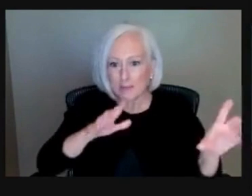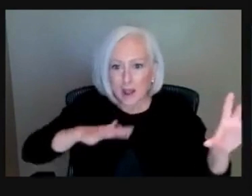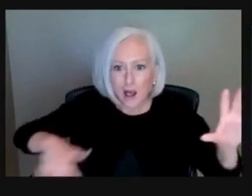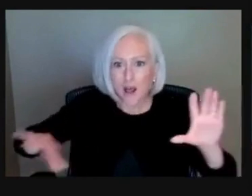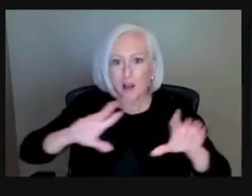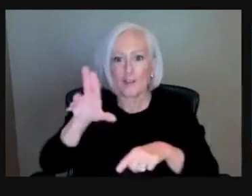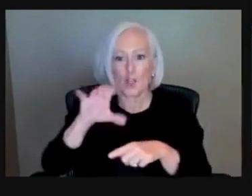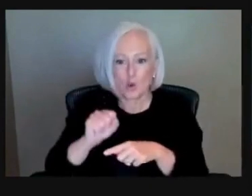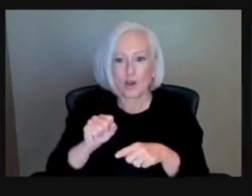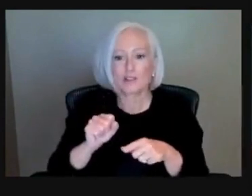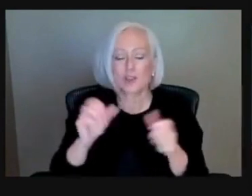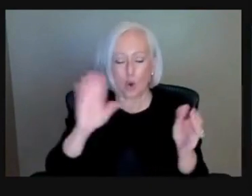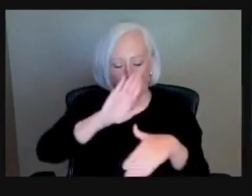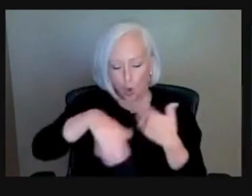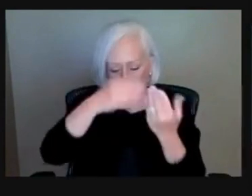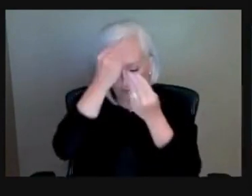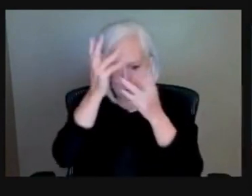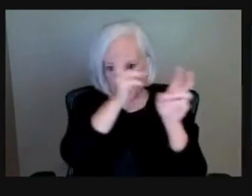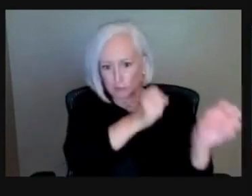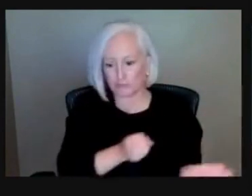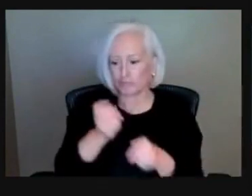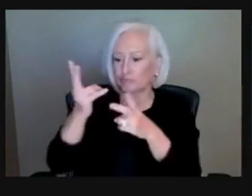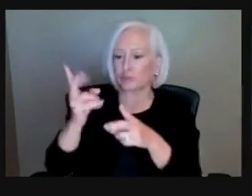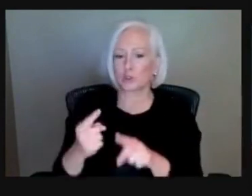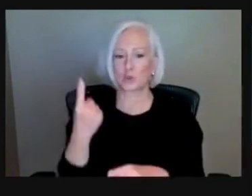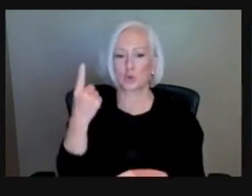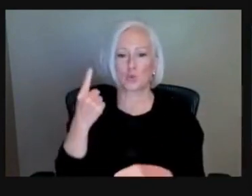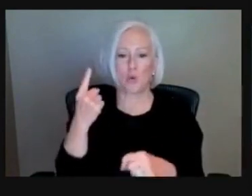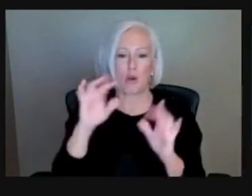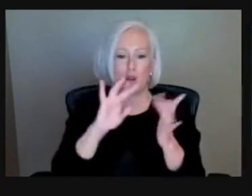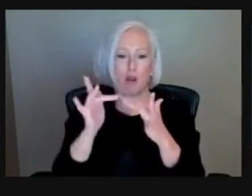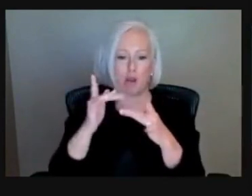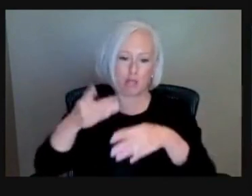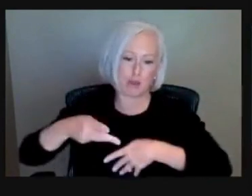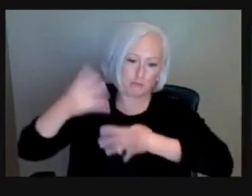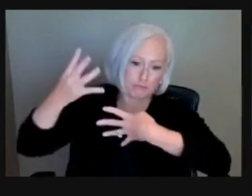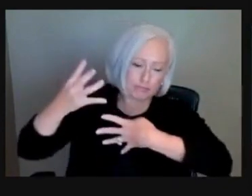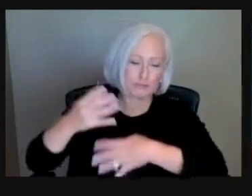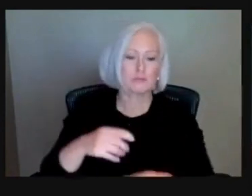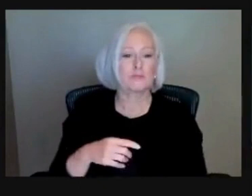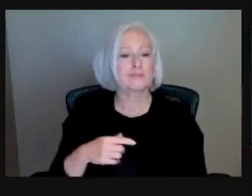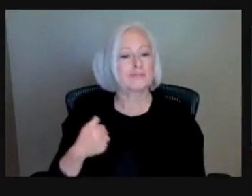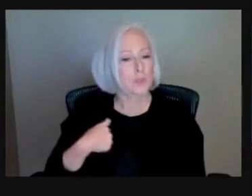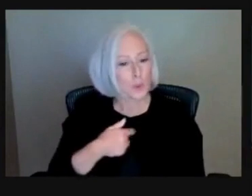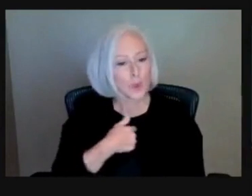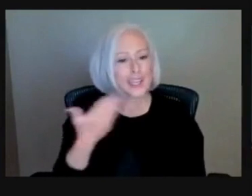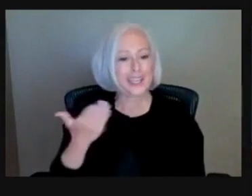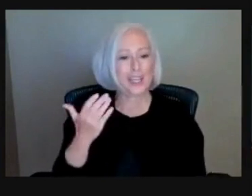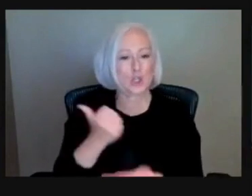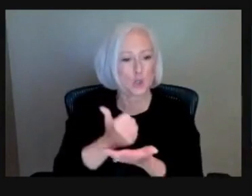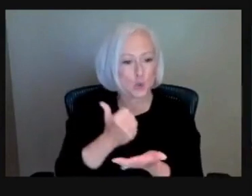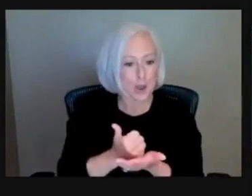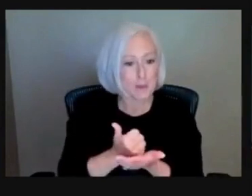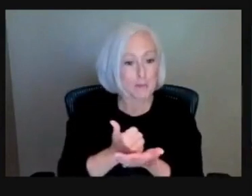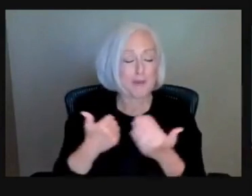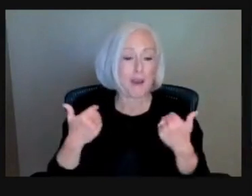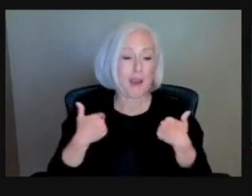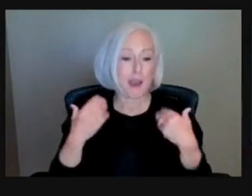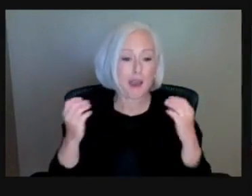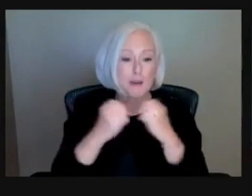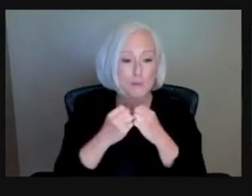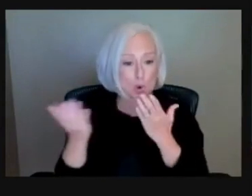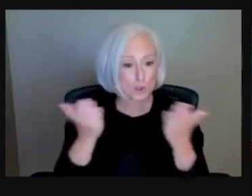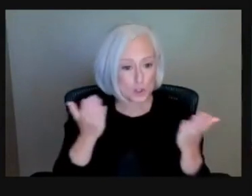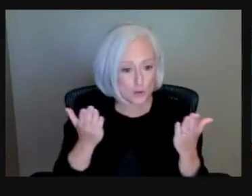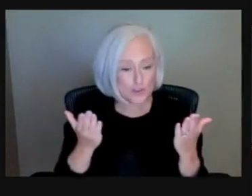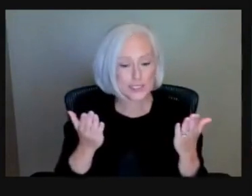web page. But as I mentioned, we are here to help you as well. So we do have some additional services that I want to